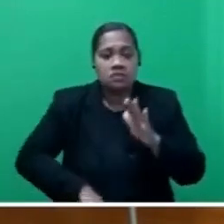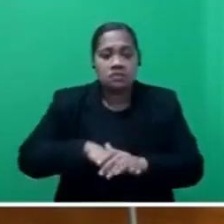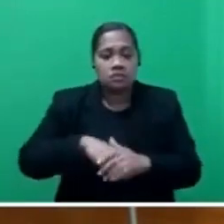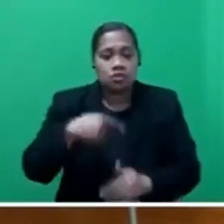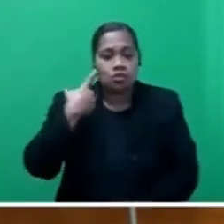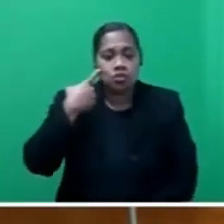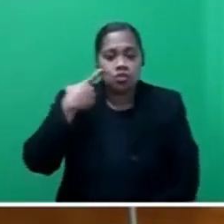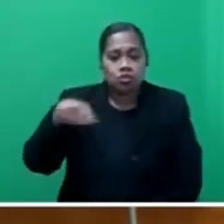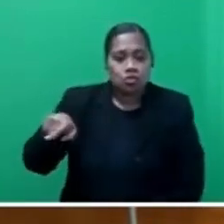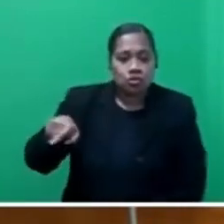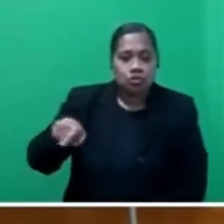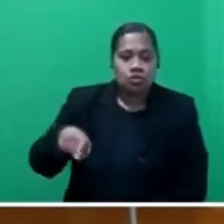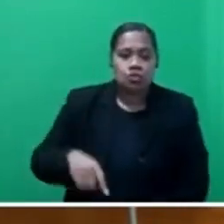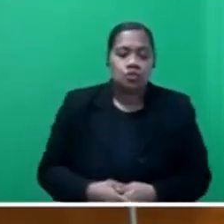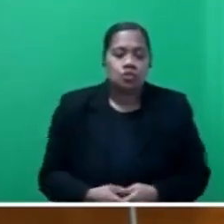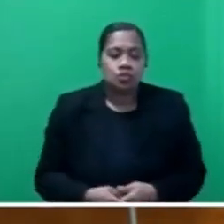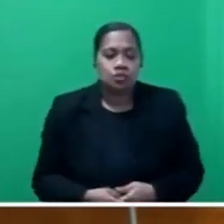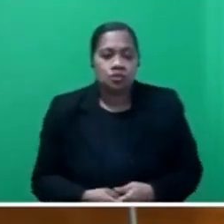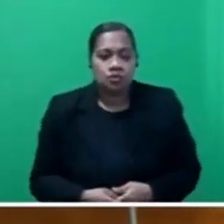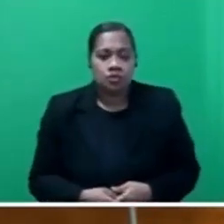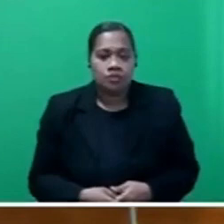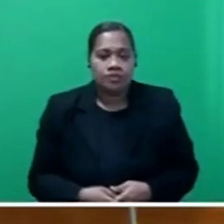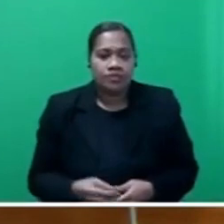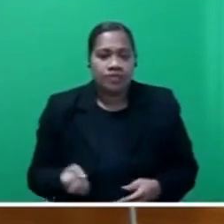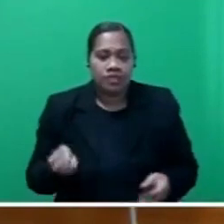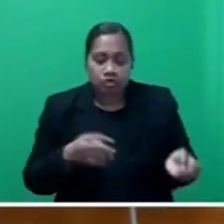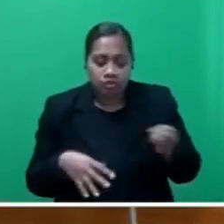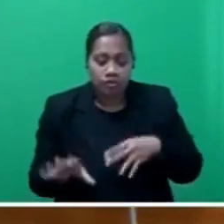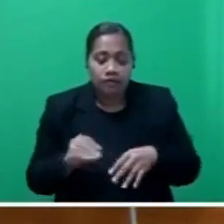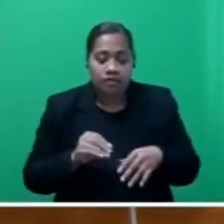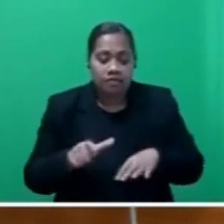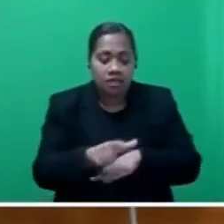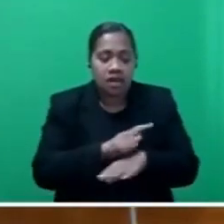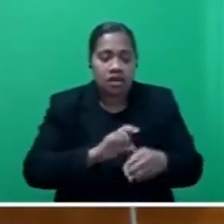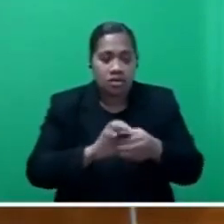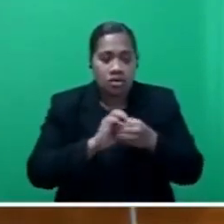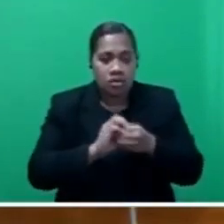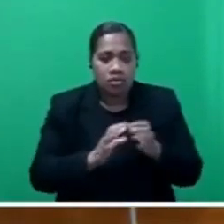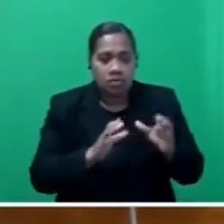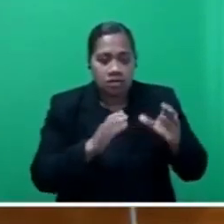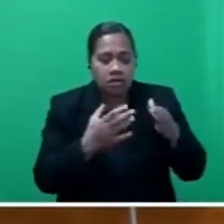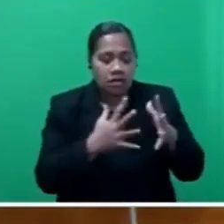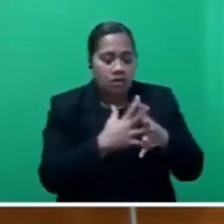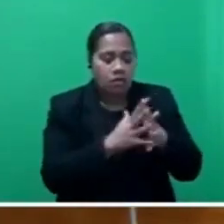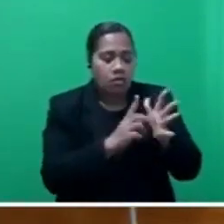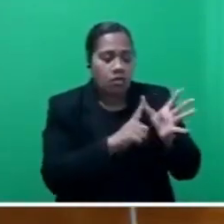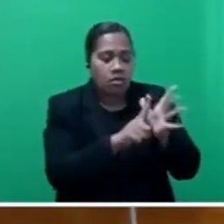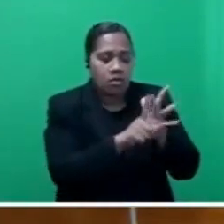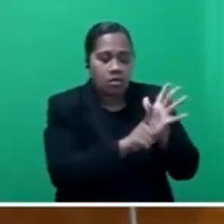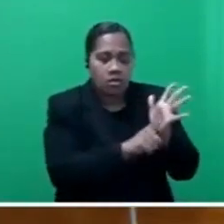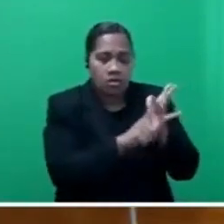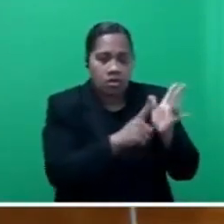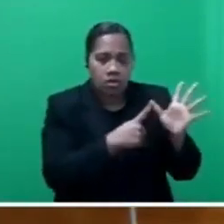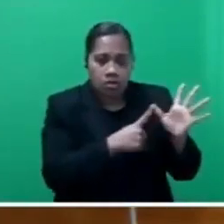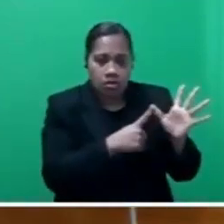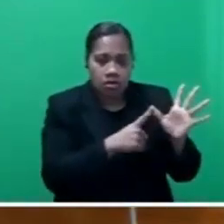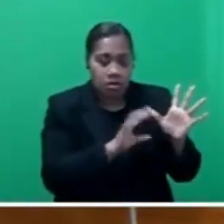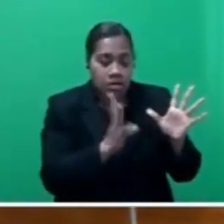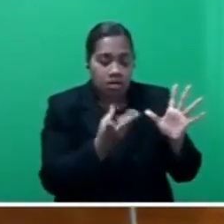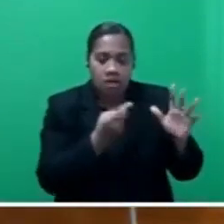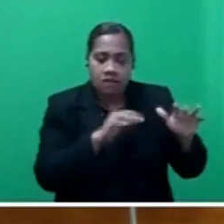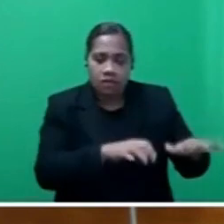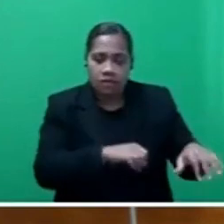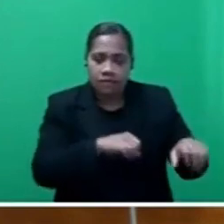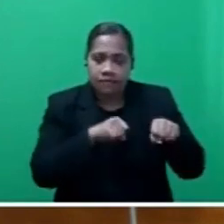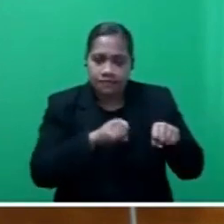the contribution from the land-owning units of Wailoa Power Station where they have hosted not only